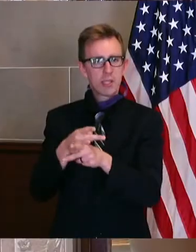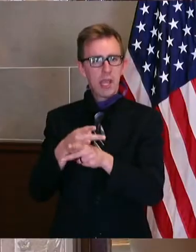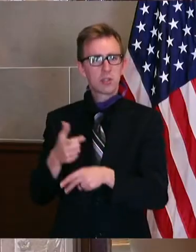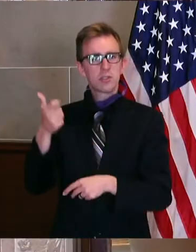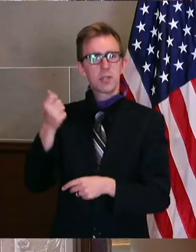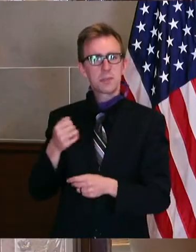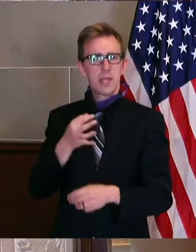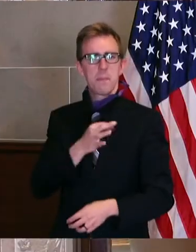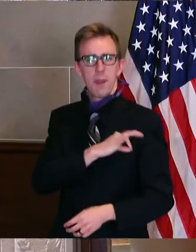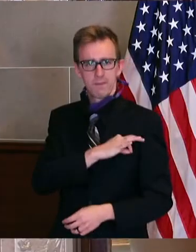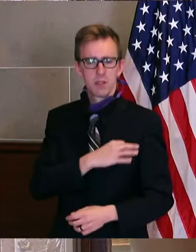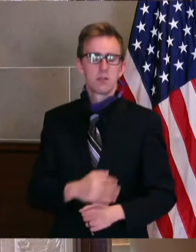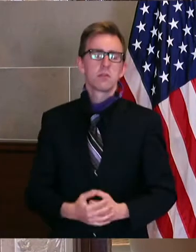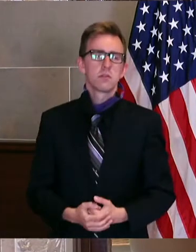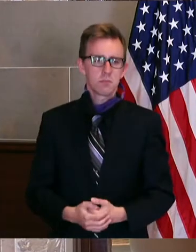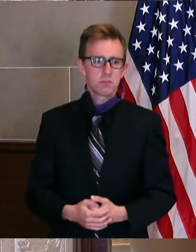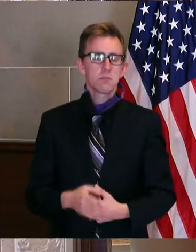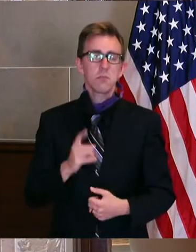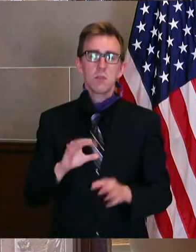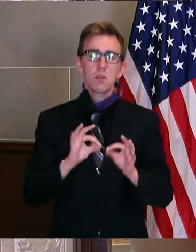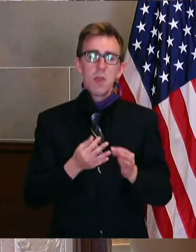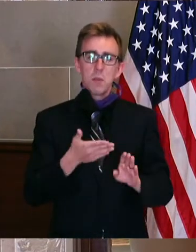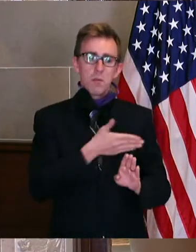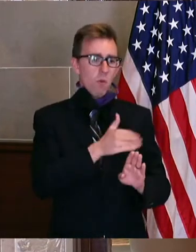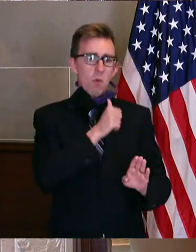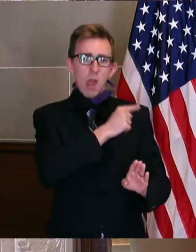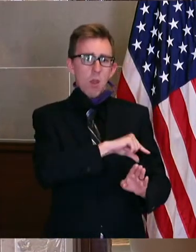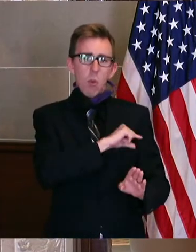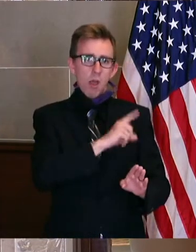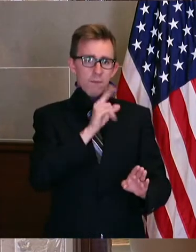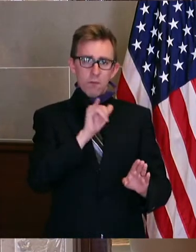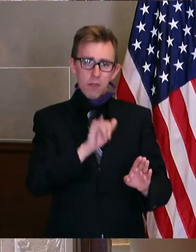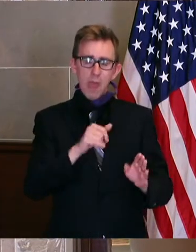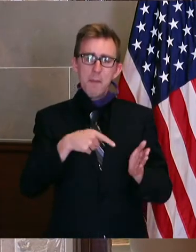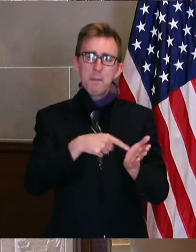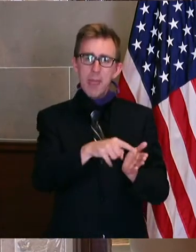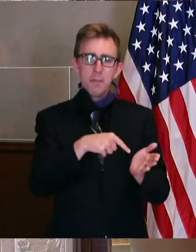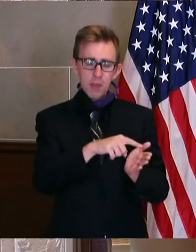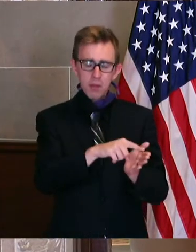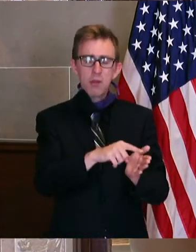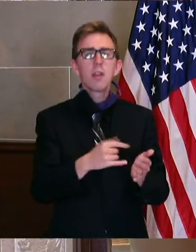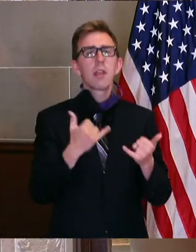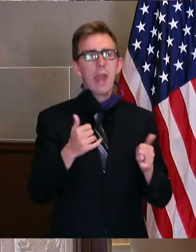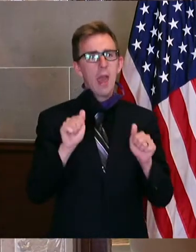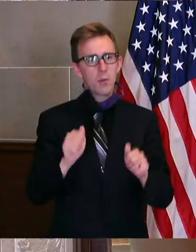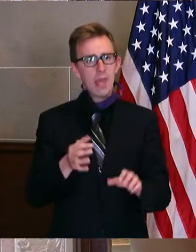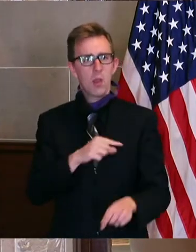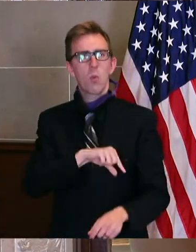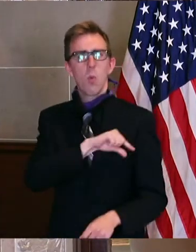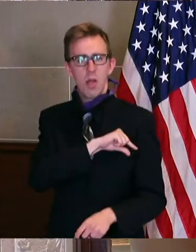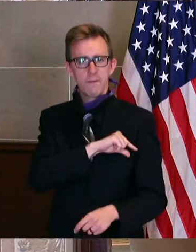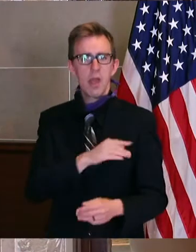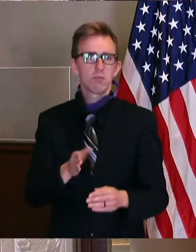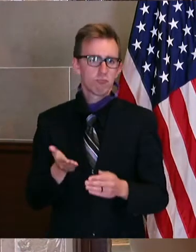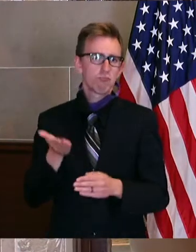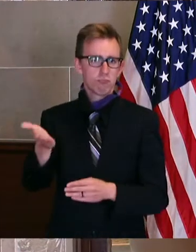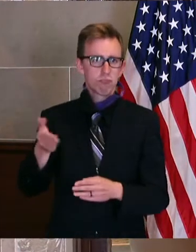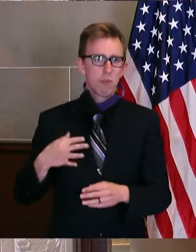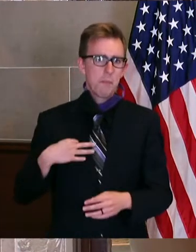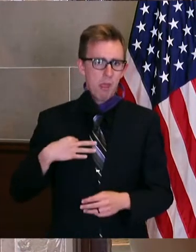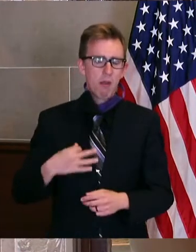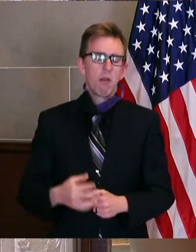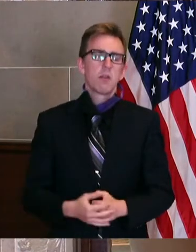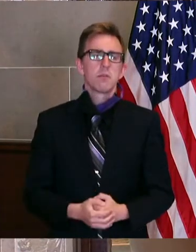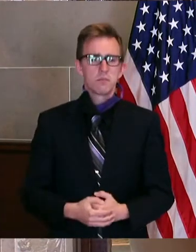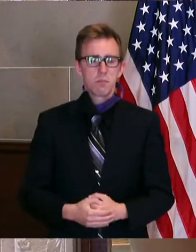Today, families who previously did not qualify for a child care subsidy payment may now qualify. Many